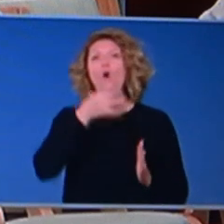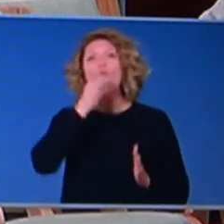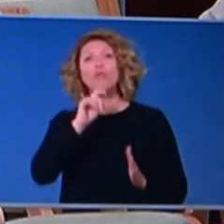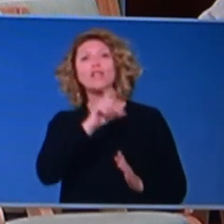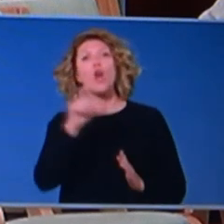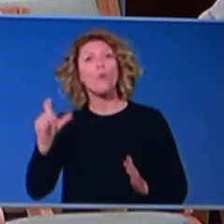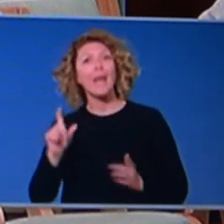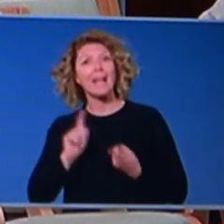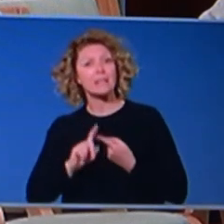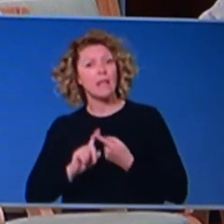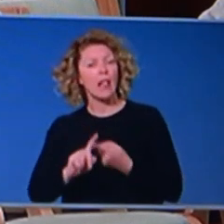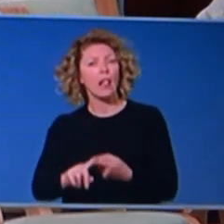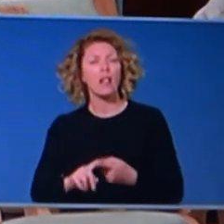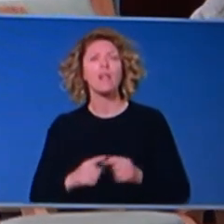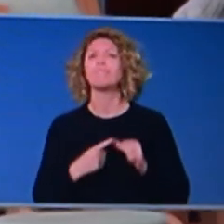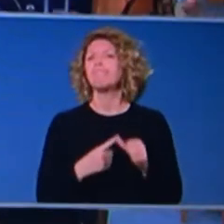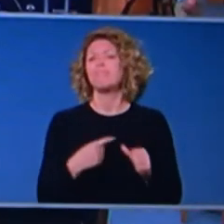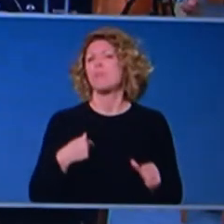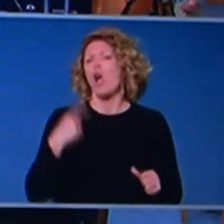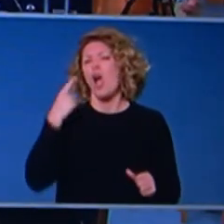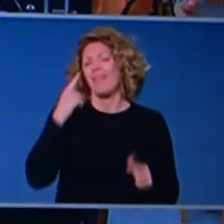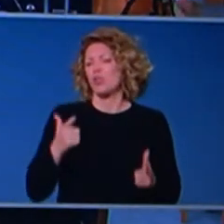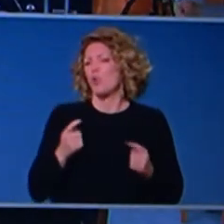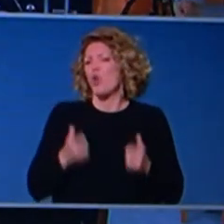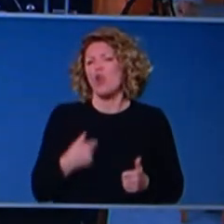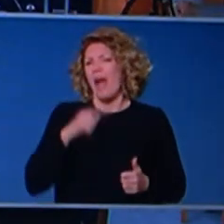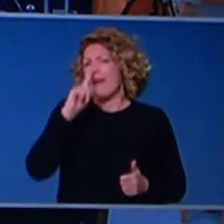It's too early to speculate on that. Prime Minister,